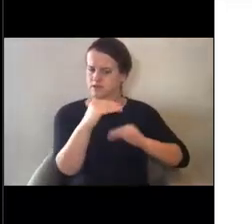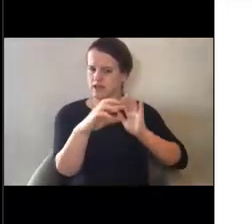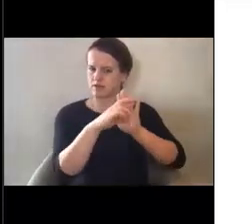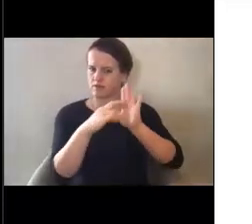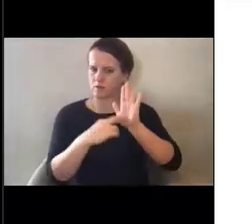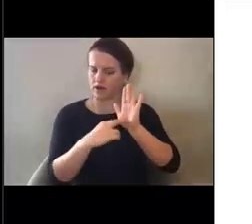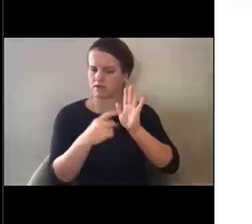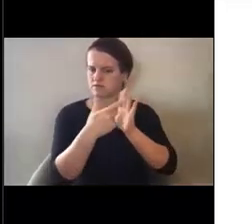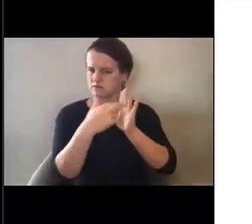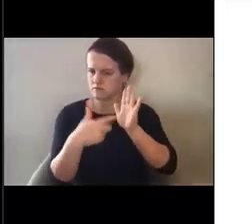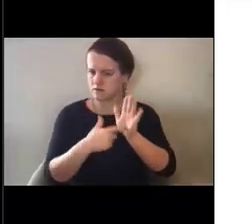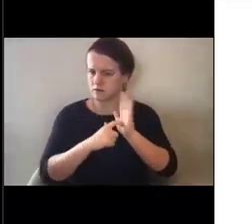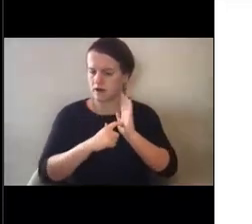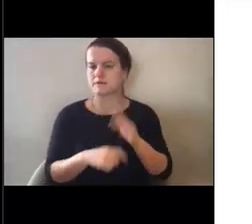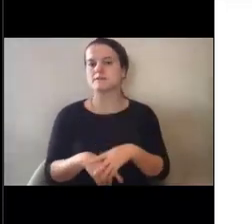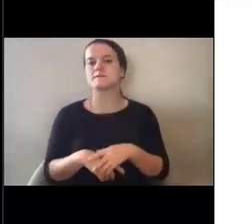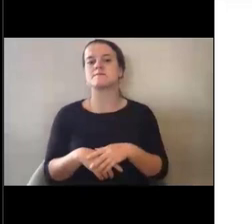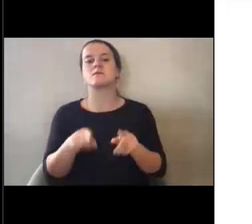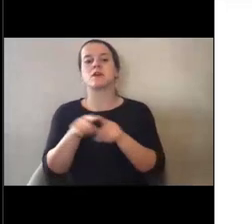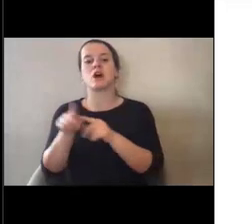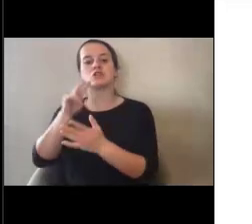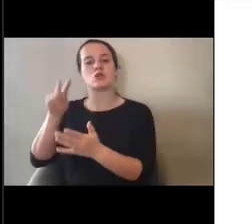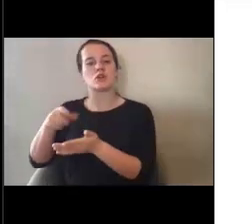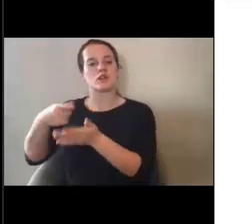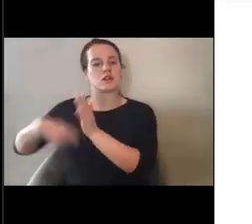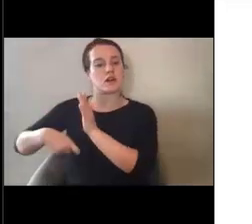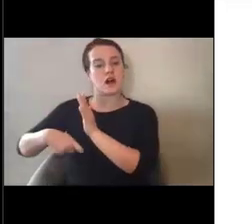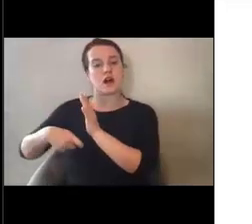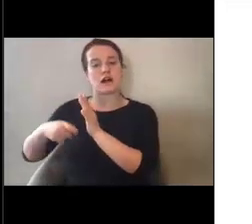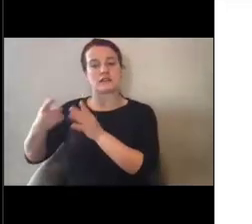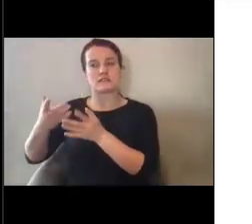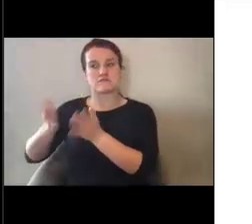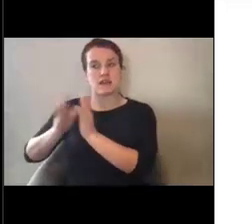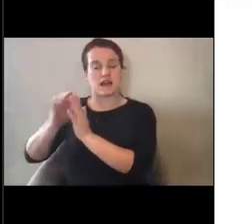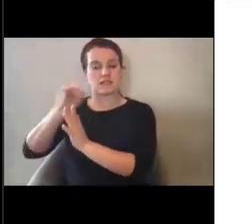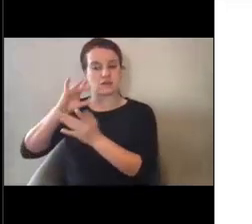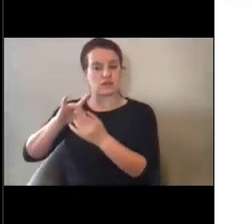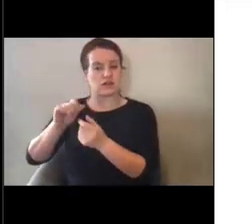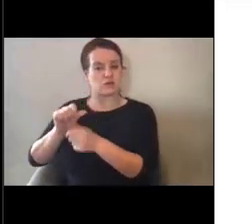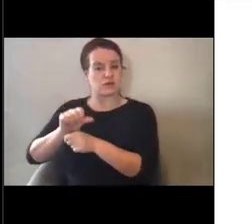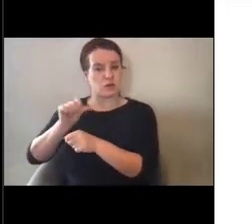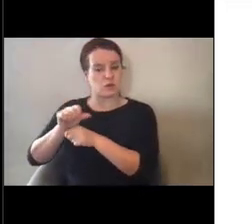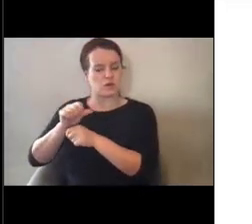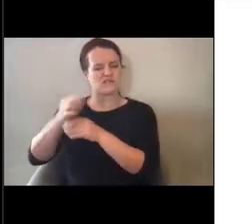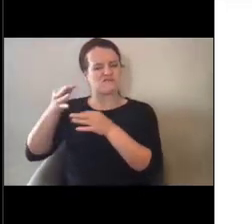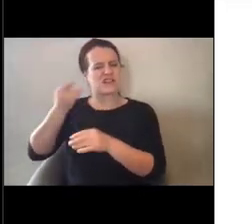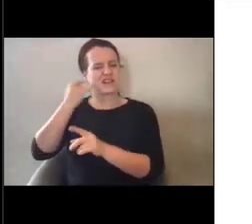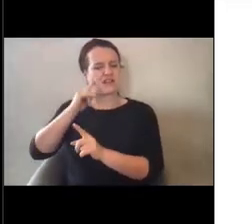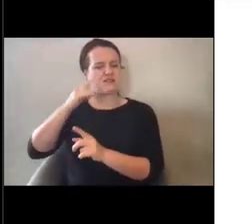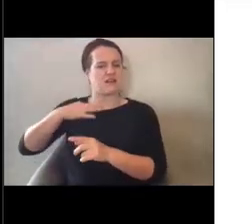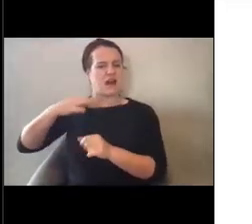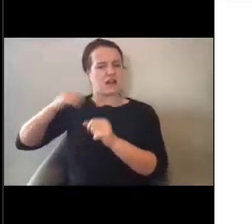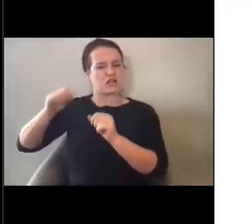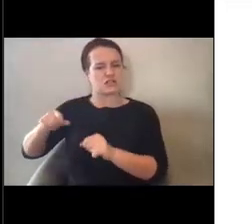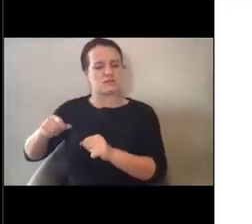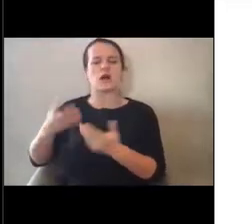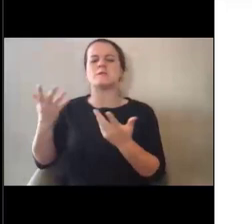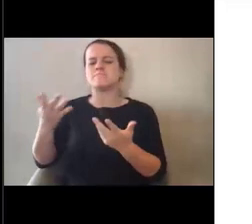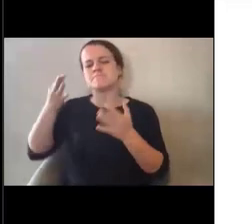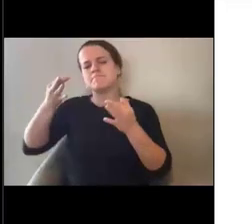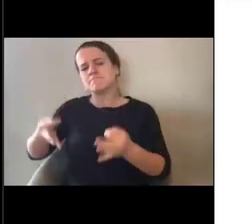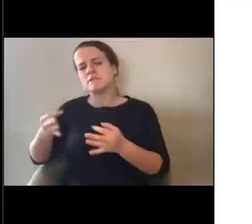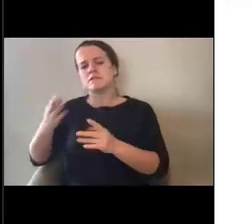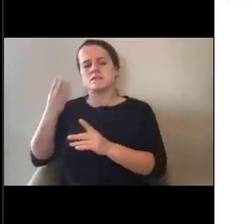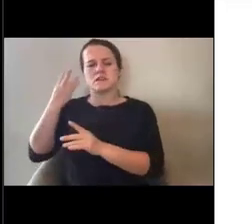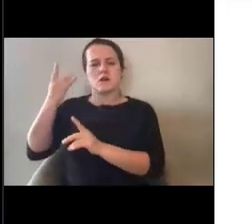costs that are being claimed related to that work to determine if they're eligible. And that really comes down to whether or